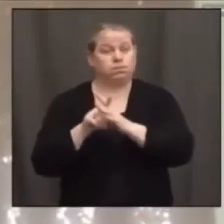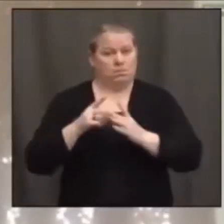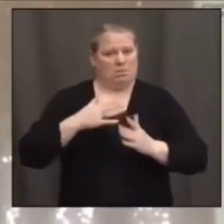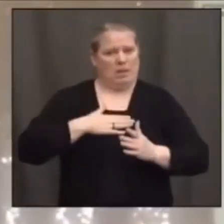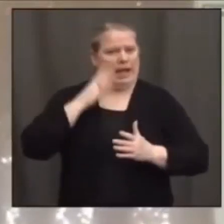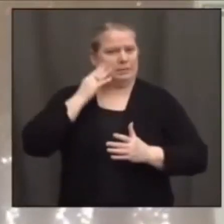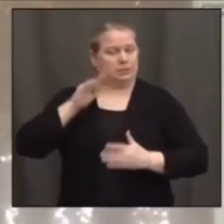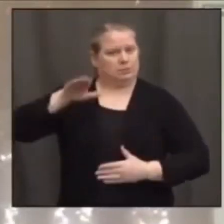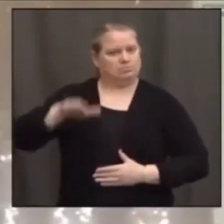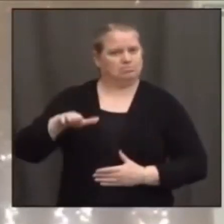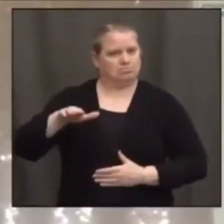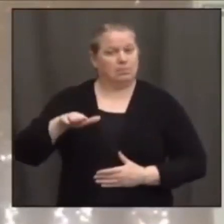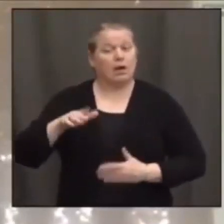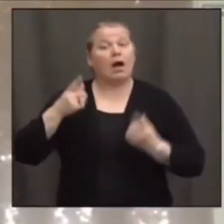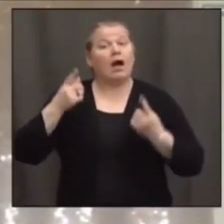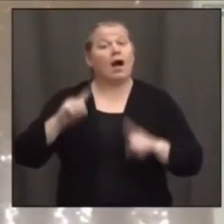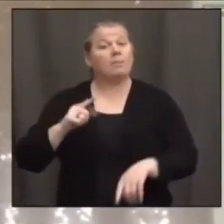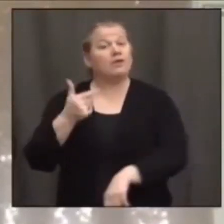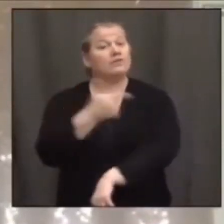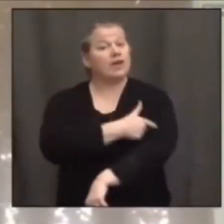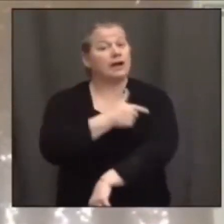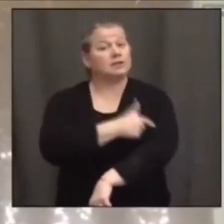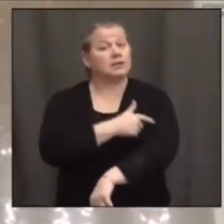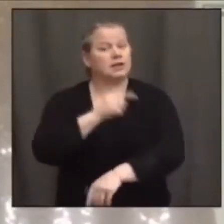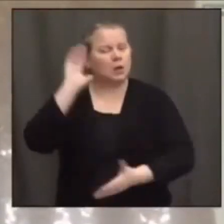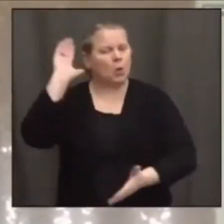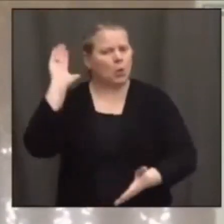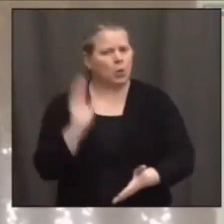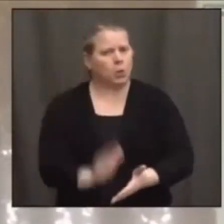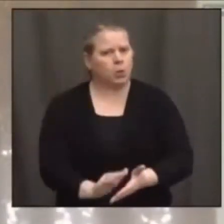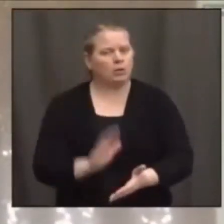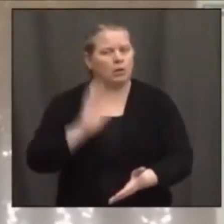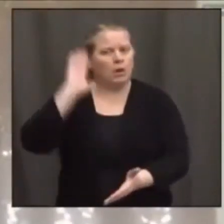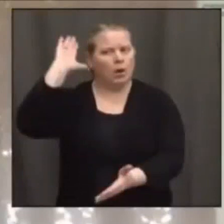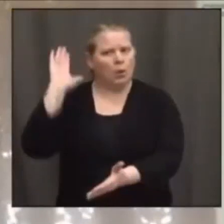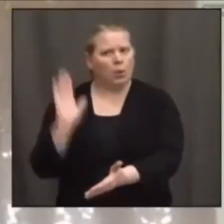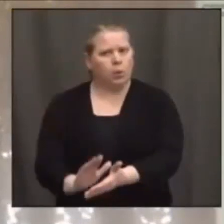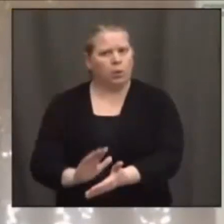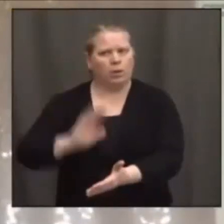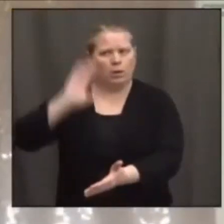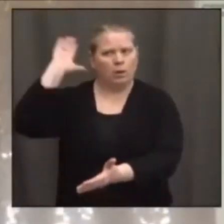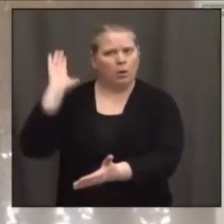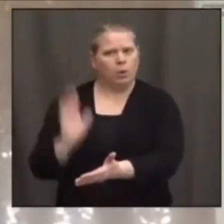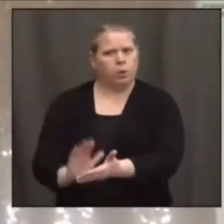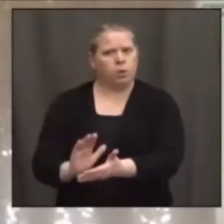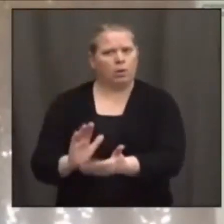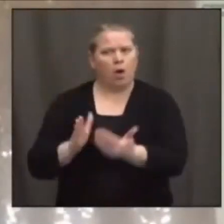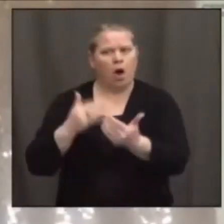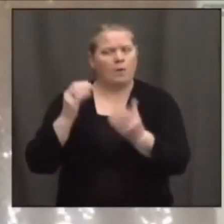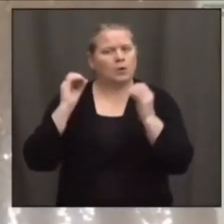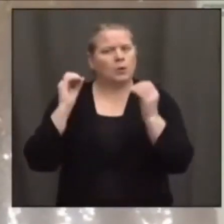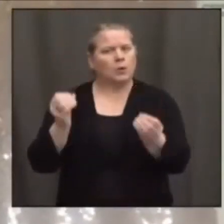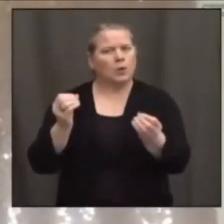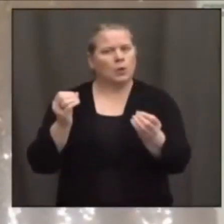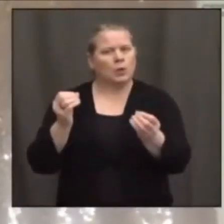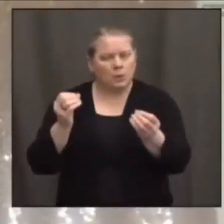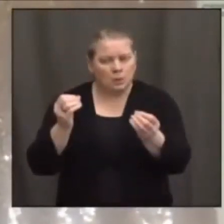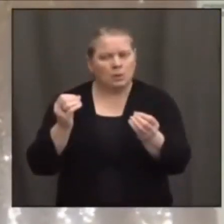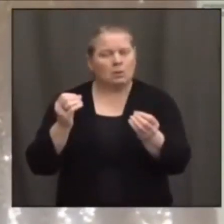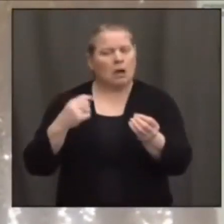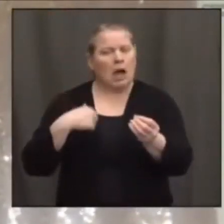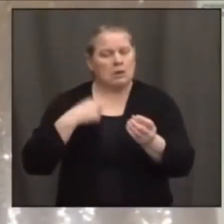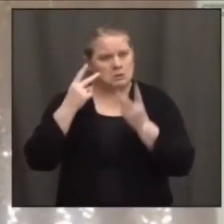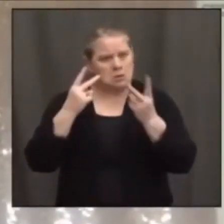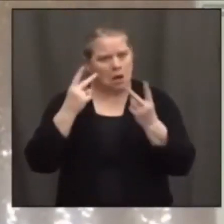diseases that I saw a lot of when I was a child. I think, by and large, the scientific